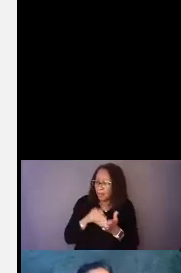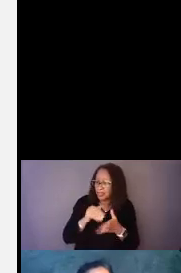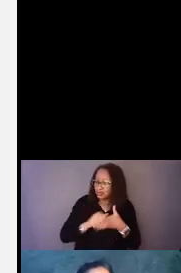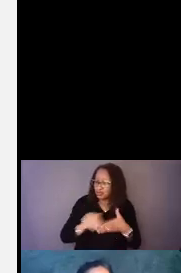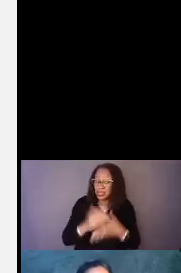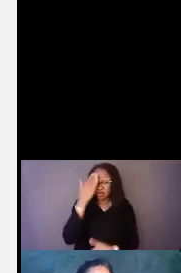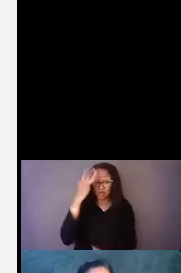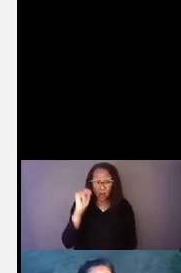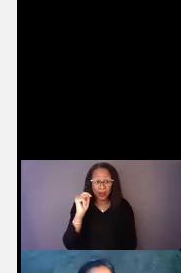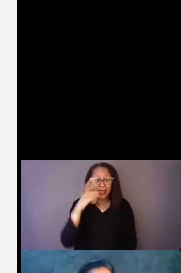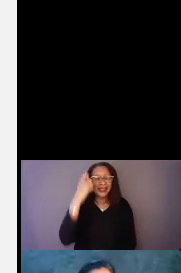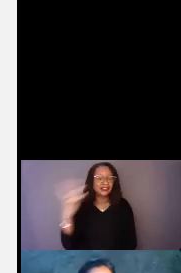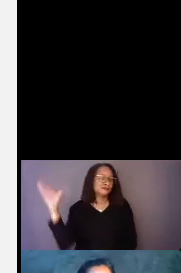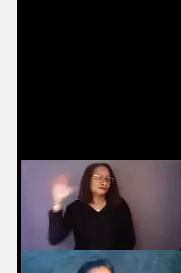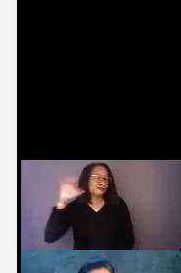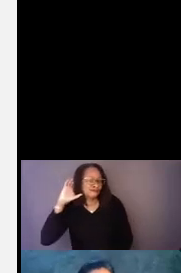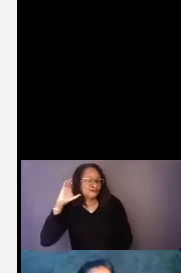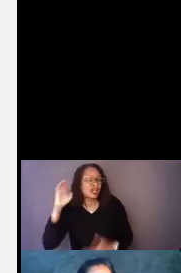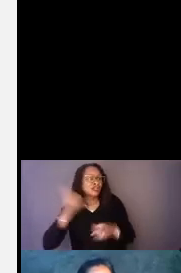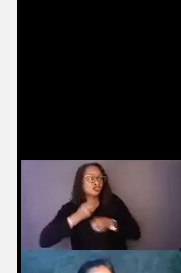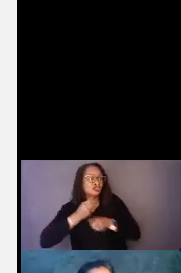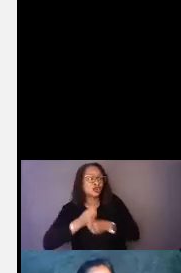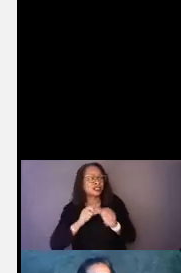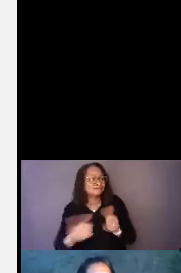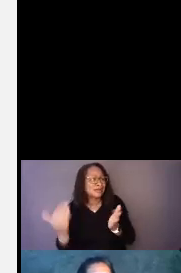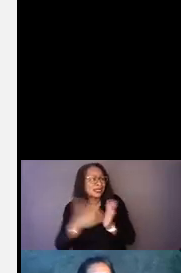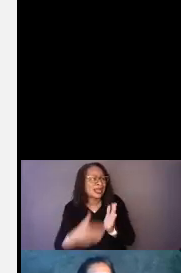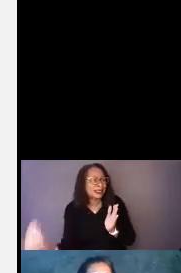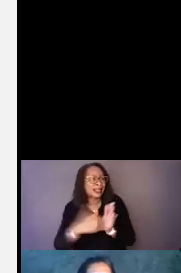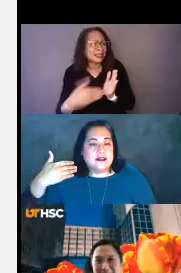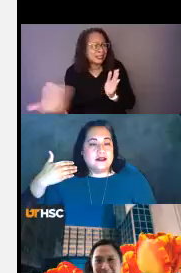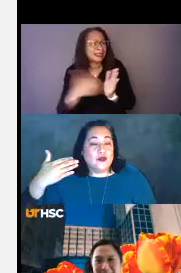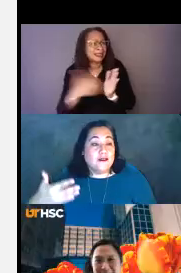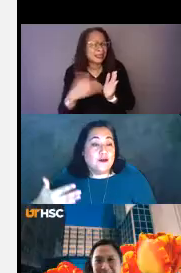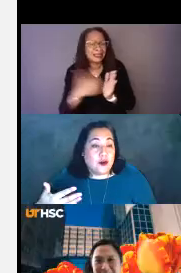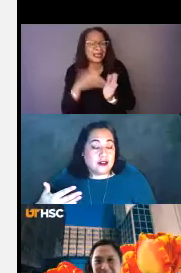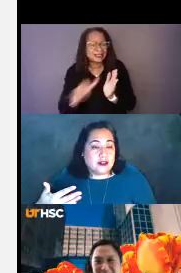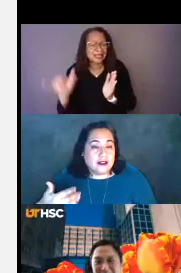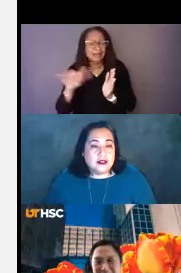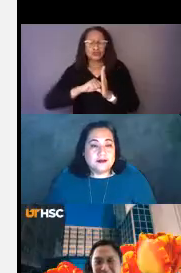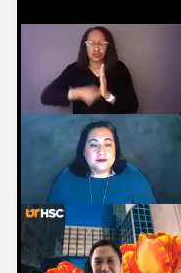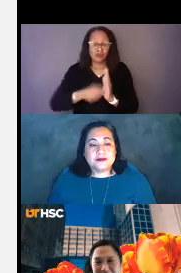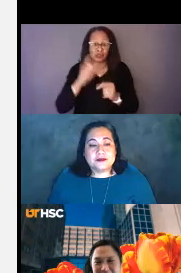this because you overhear the joke and you keep hearing it, you keep hearing it, and it's reinforced.